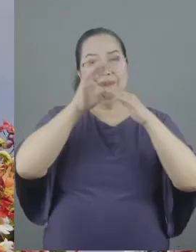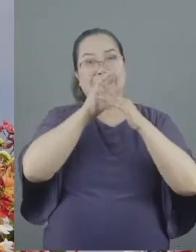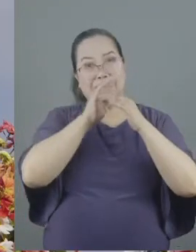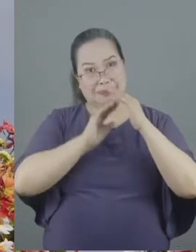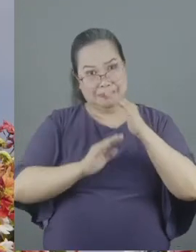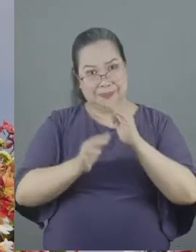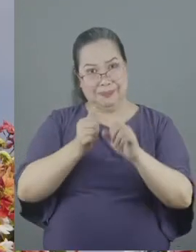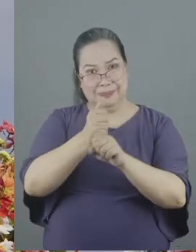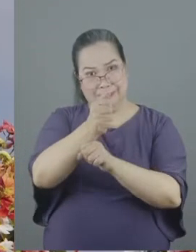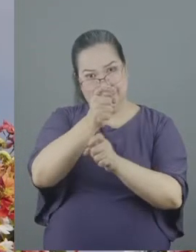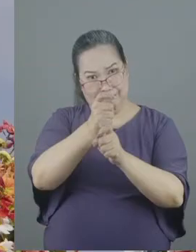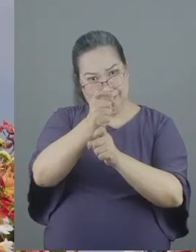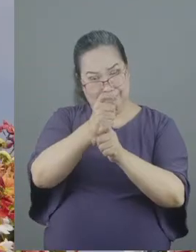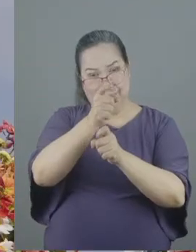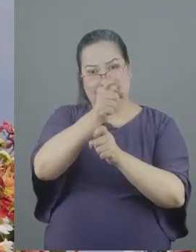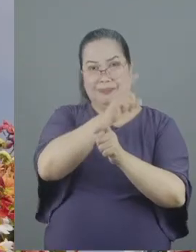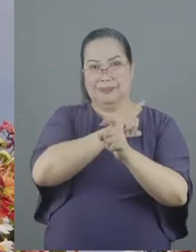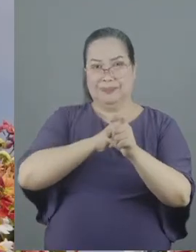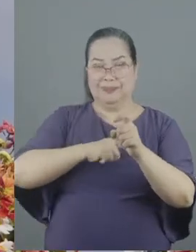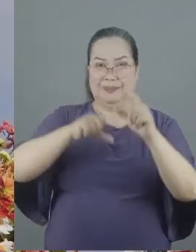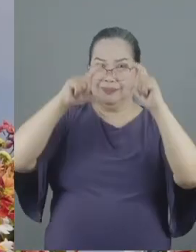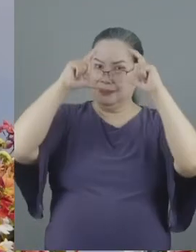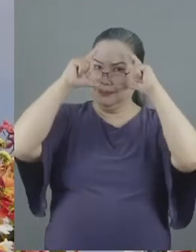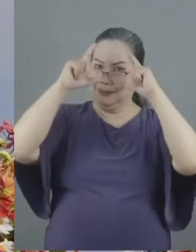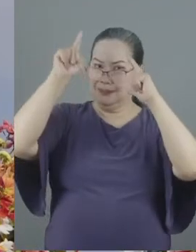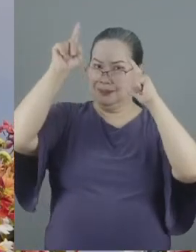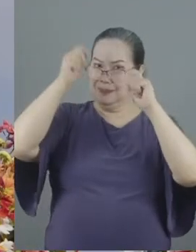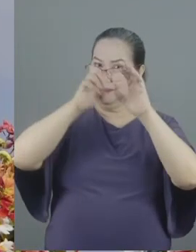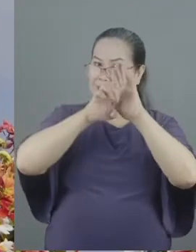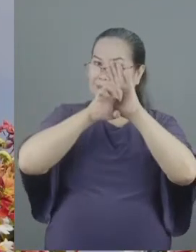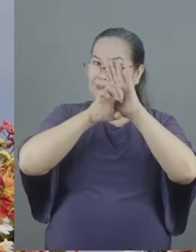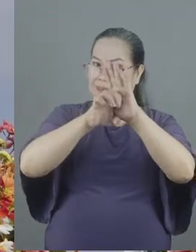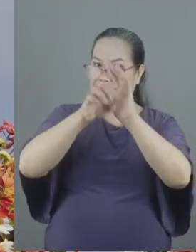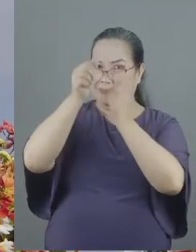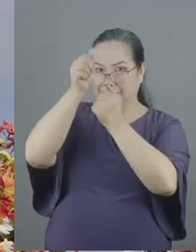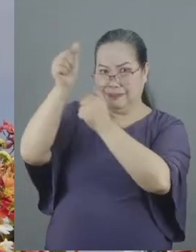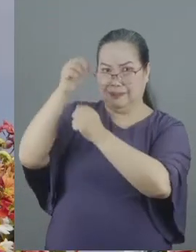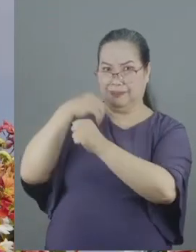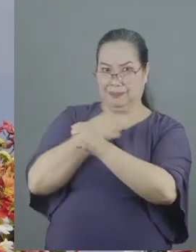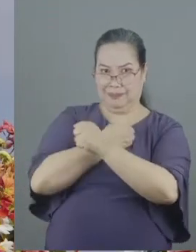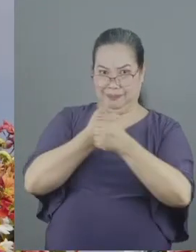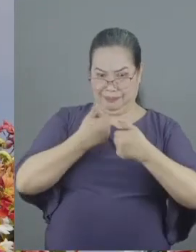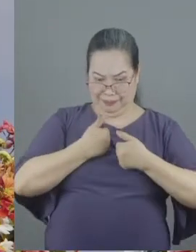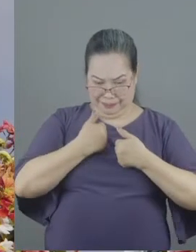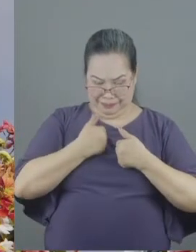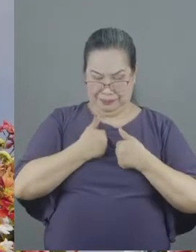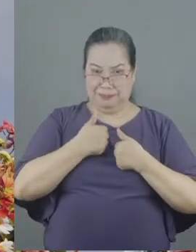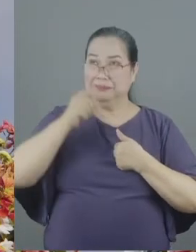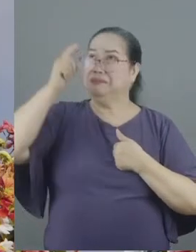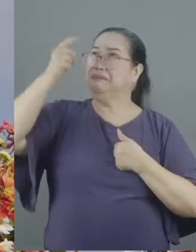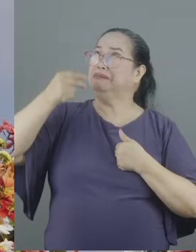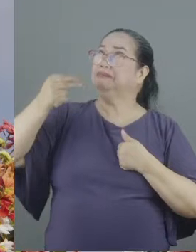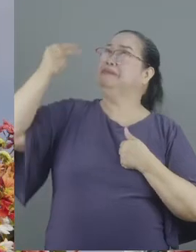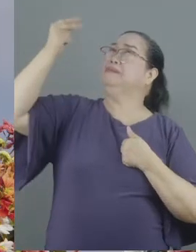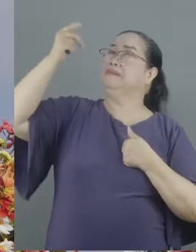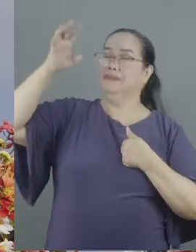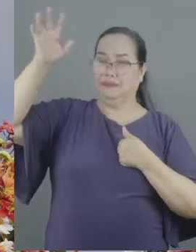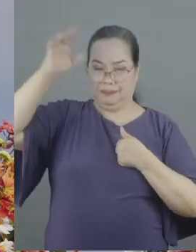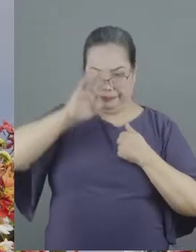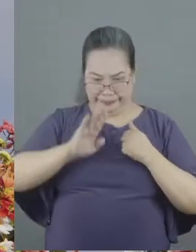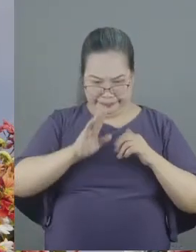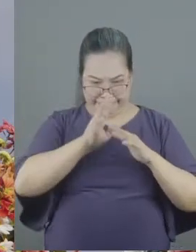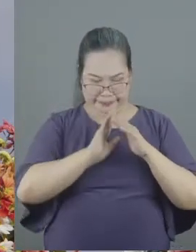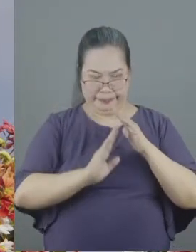of the Lord putting the Lord as the example for us who think of ourselves we are not to please ourselves